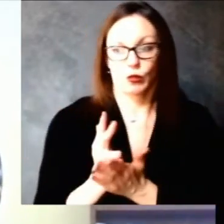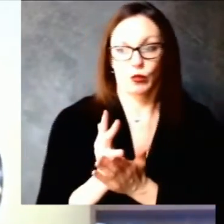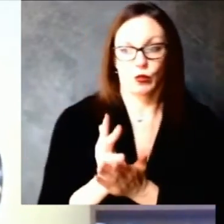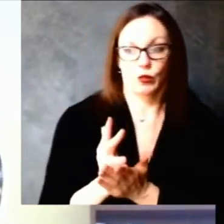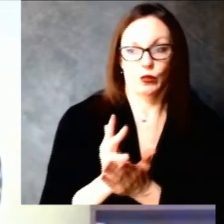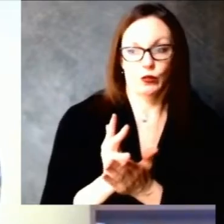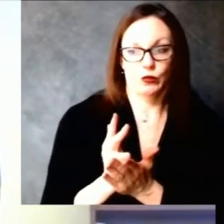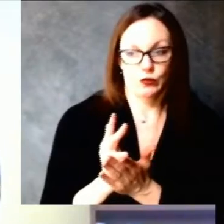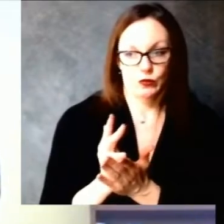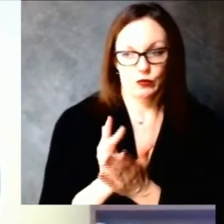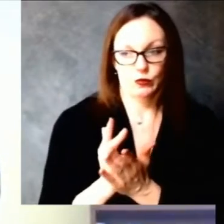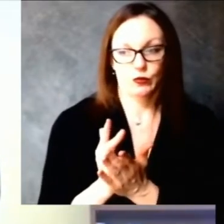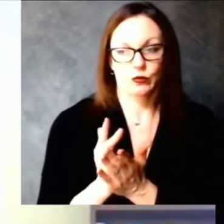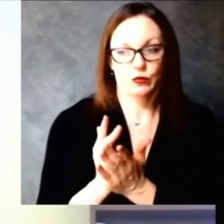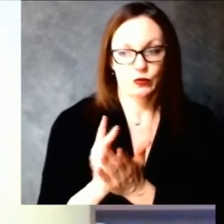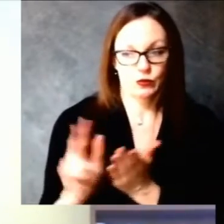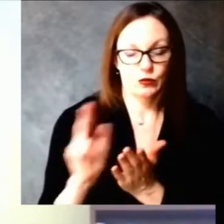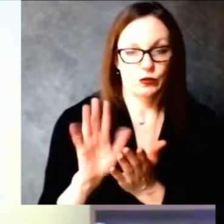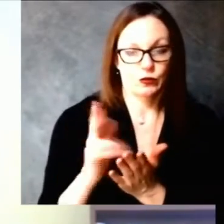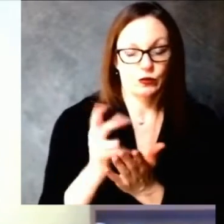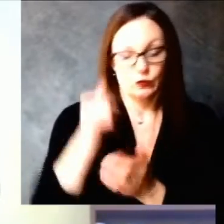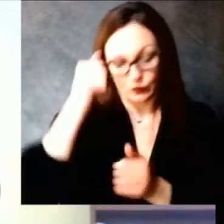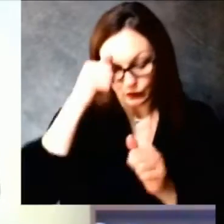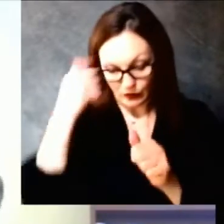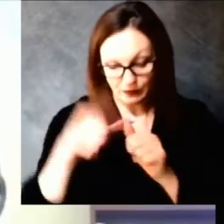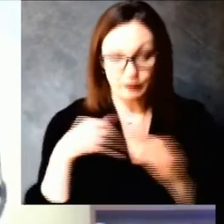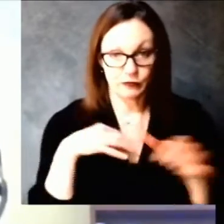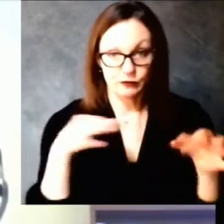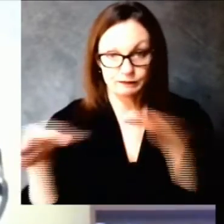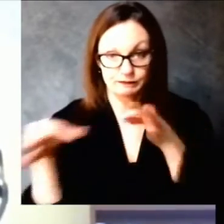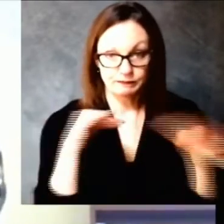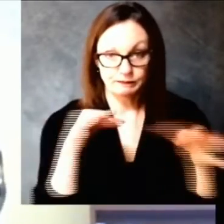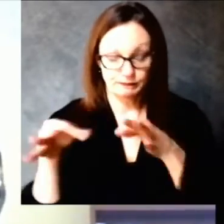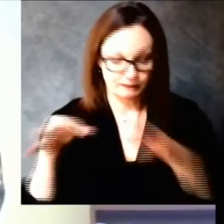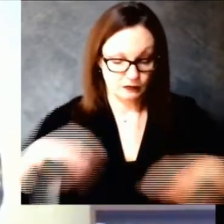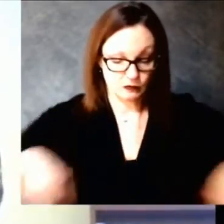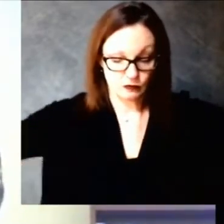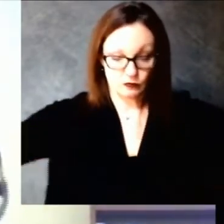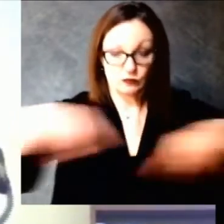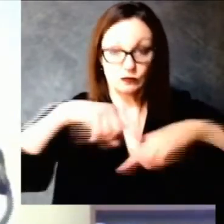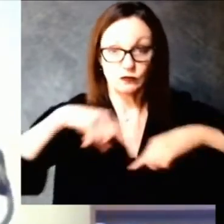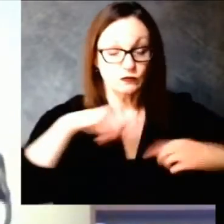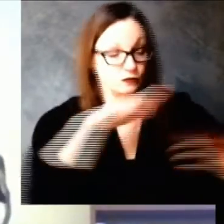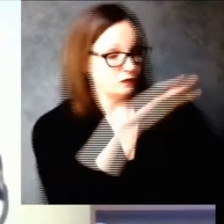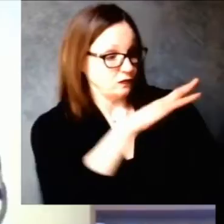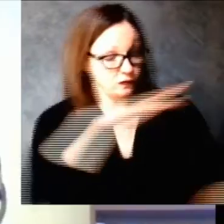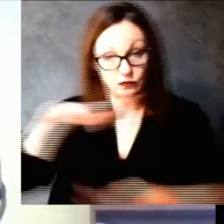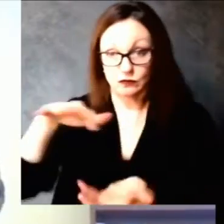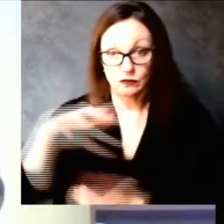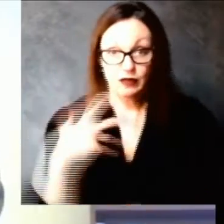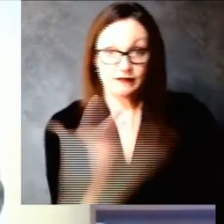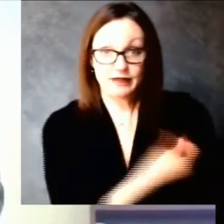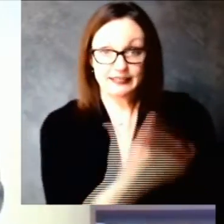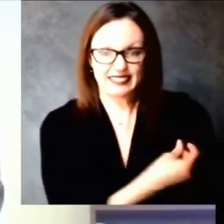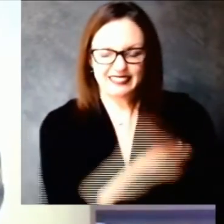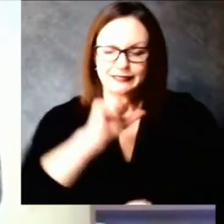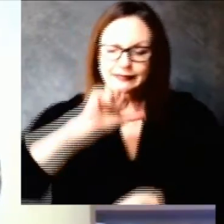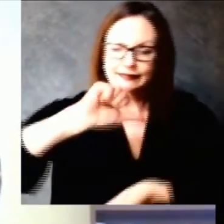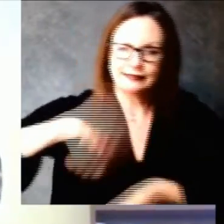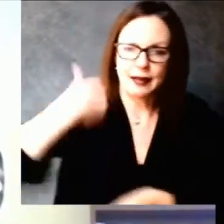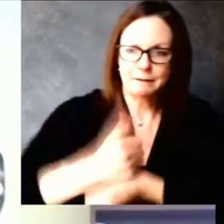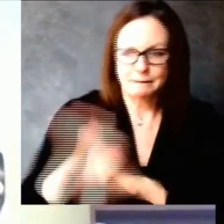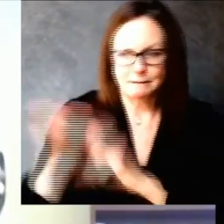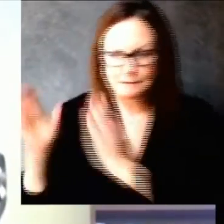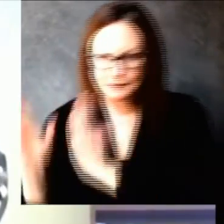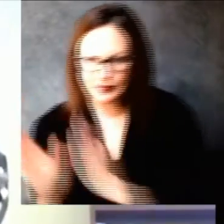vaccine distribution so um we want to make sure that uh large urban counties like milwaukee